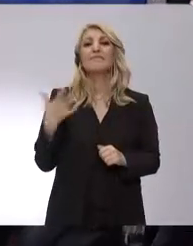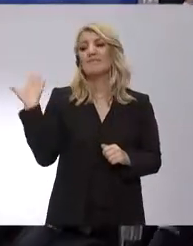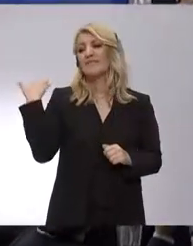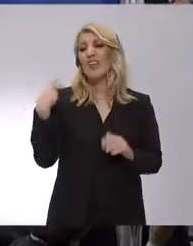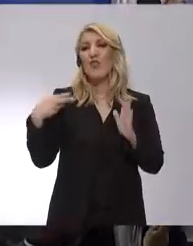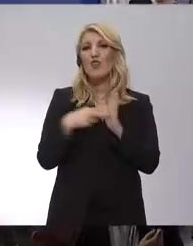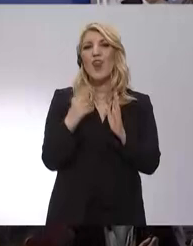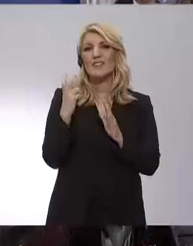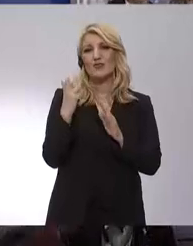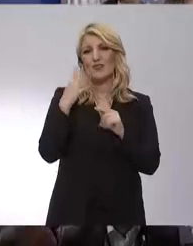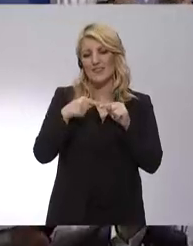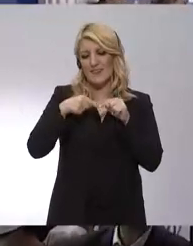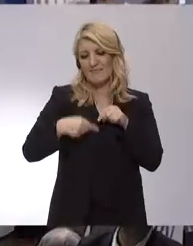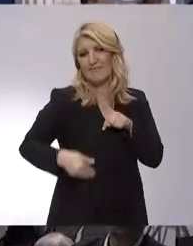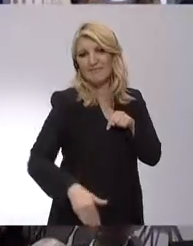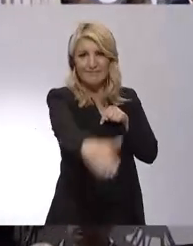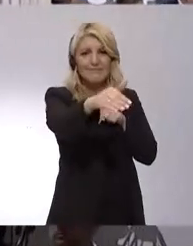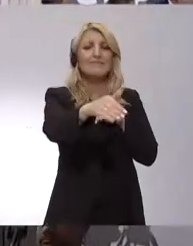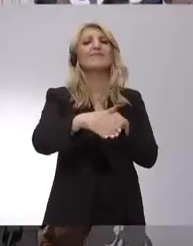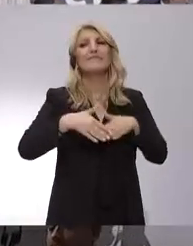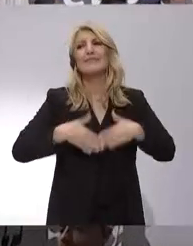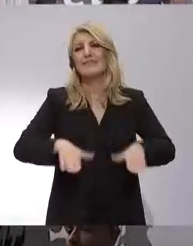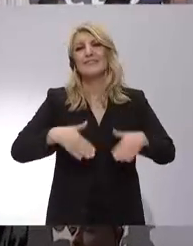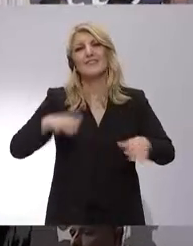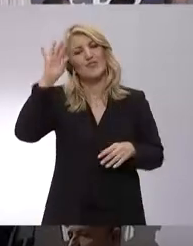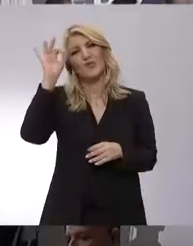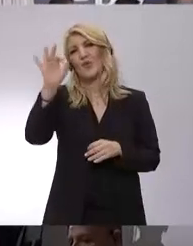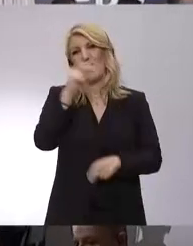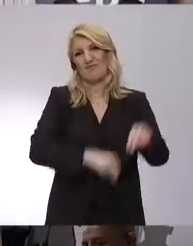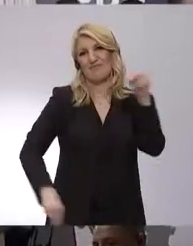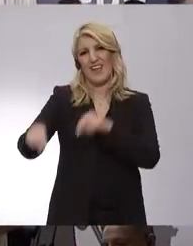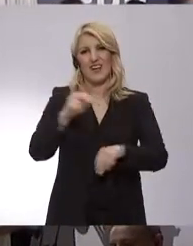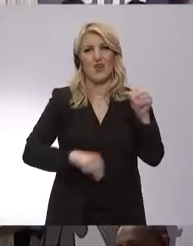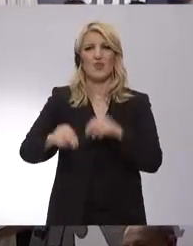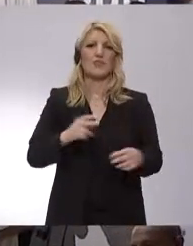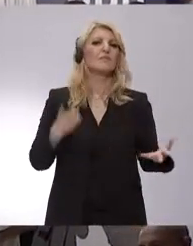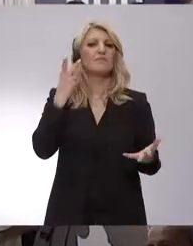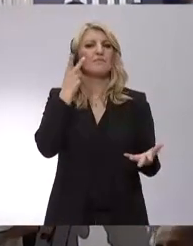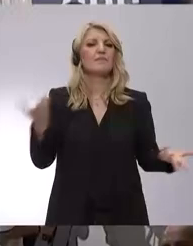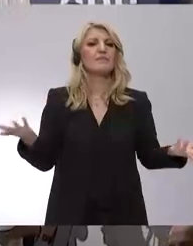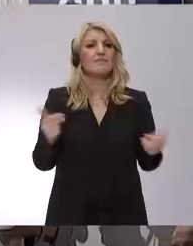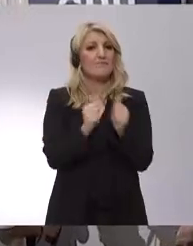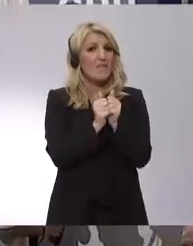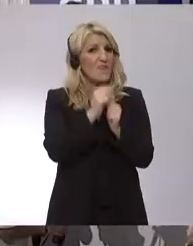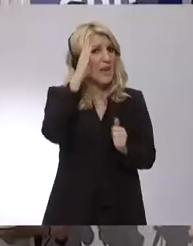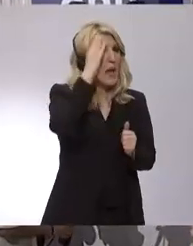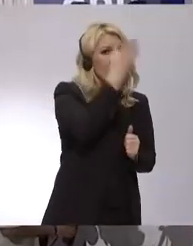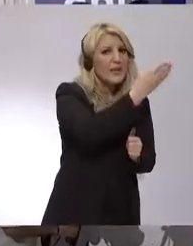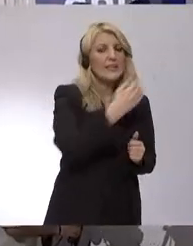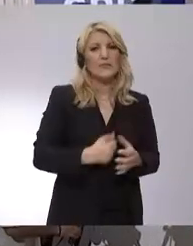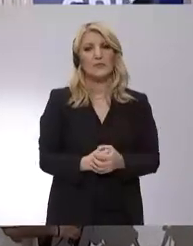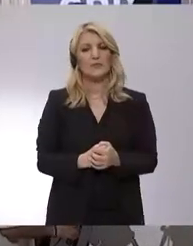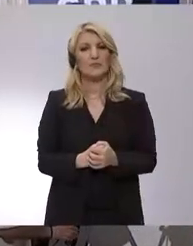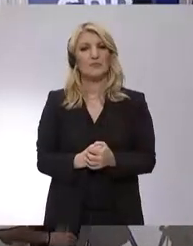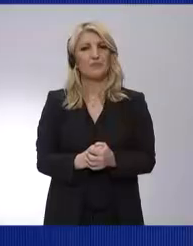world will go to the polls. India, Mexico, our American friends, and on the 9th of